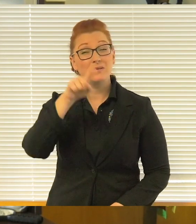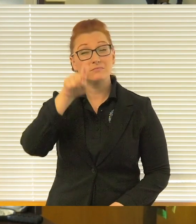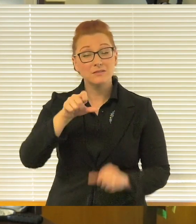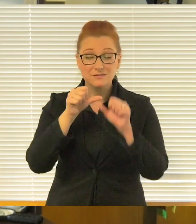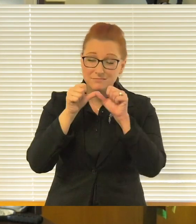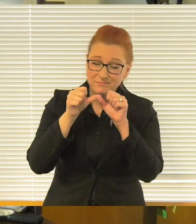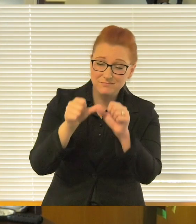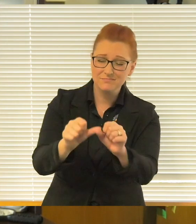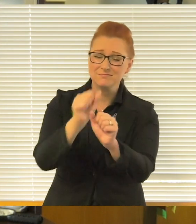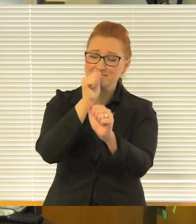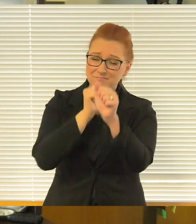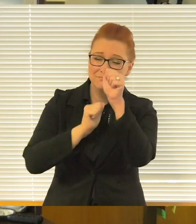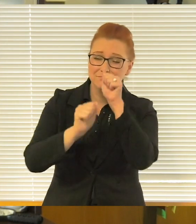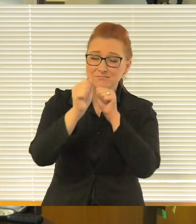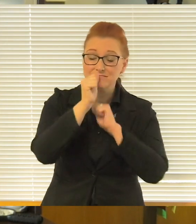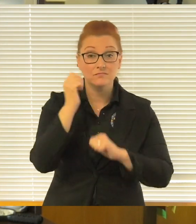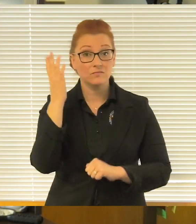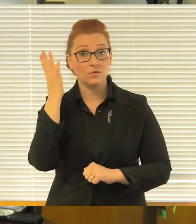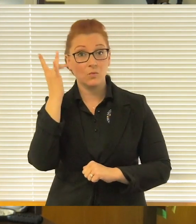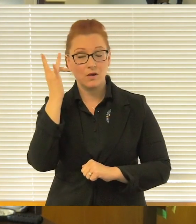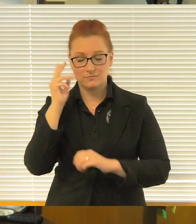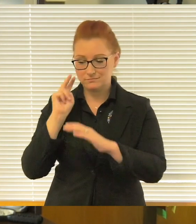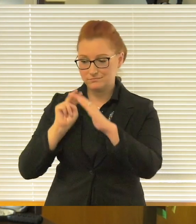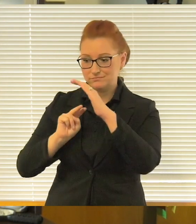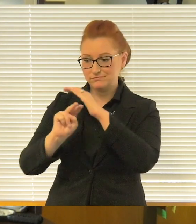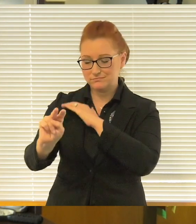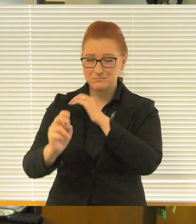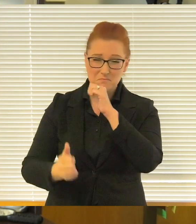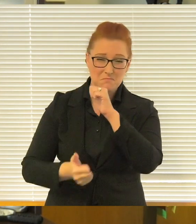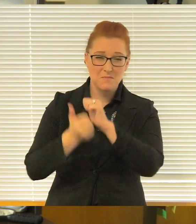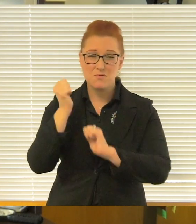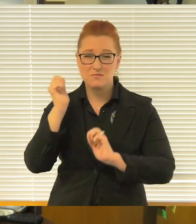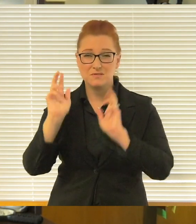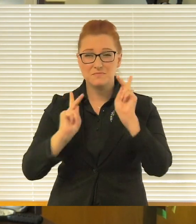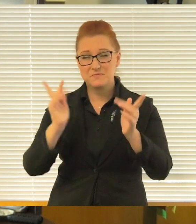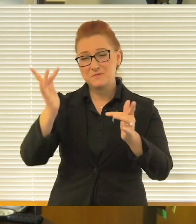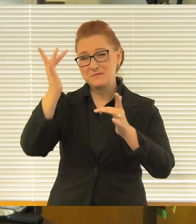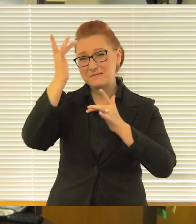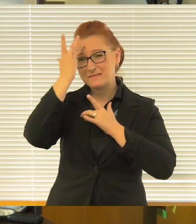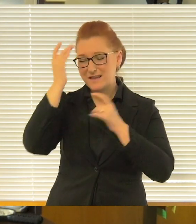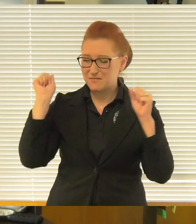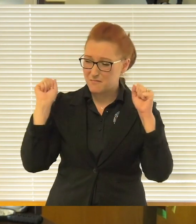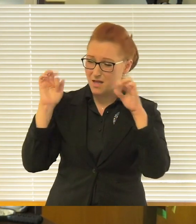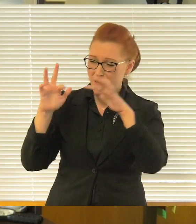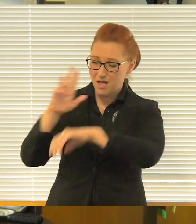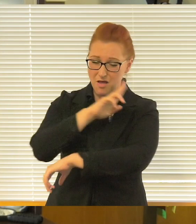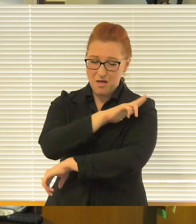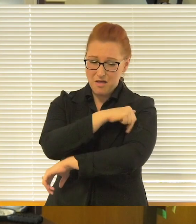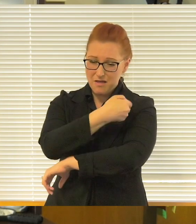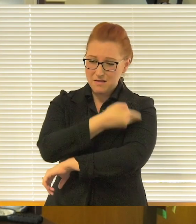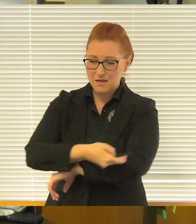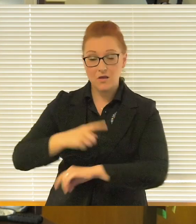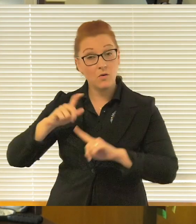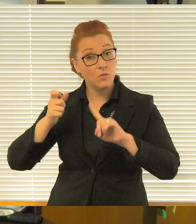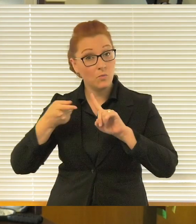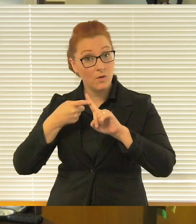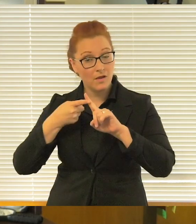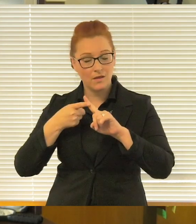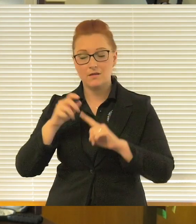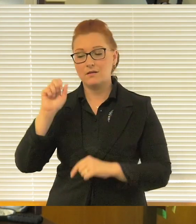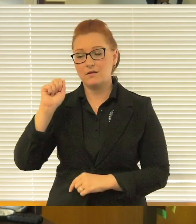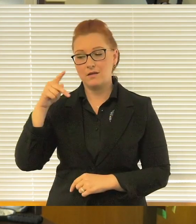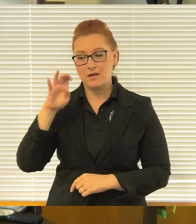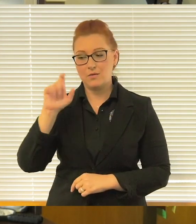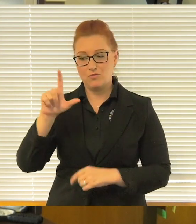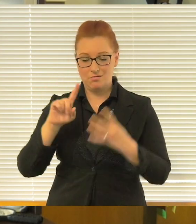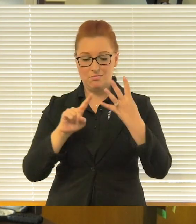relentless in our efforts as Arizona hospitals are projected to see the highest peak of cases at the end of April.